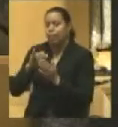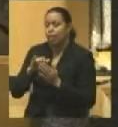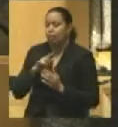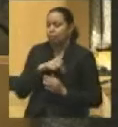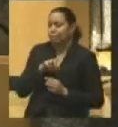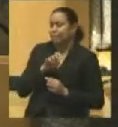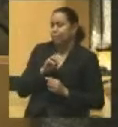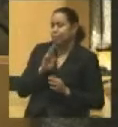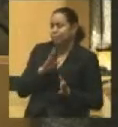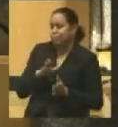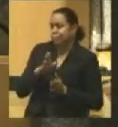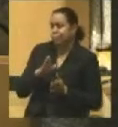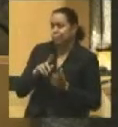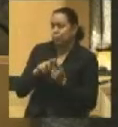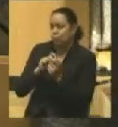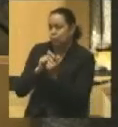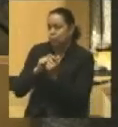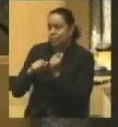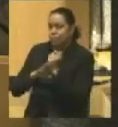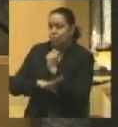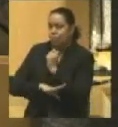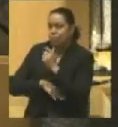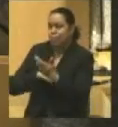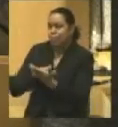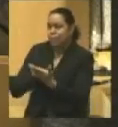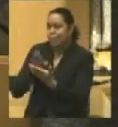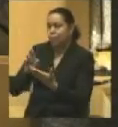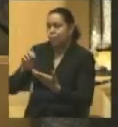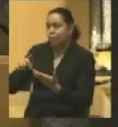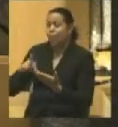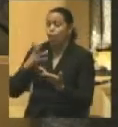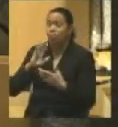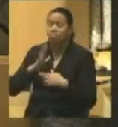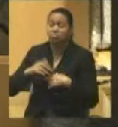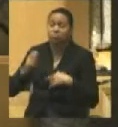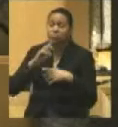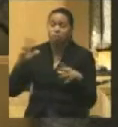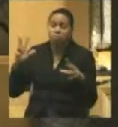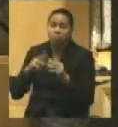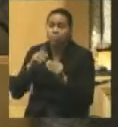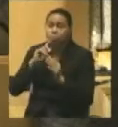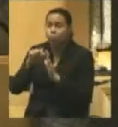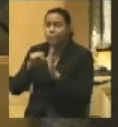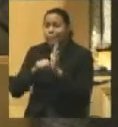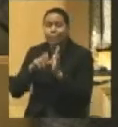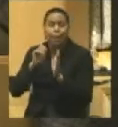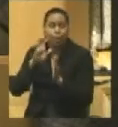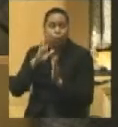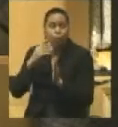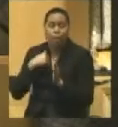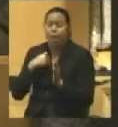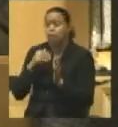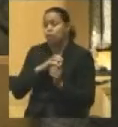organizing for a party contest this fall. They have called a state convention, and are calling congressional and county conventions of a purely